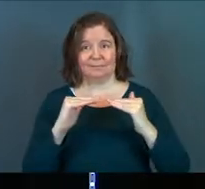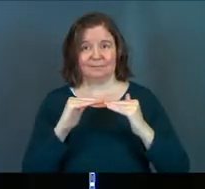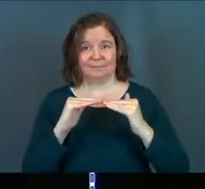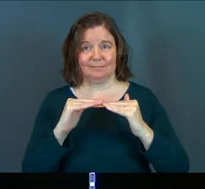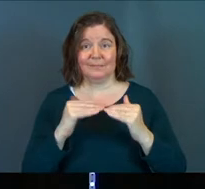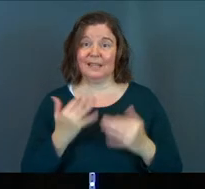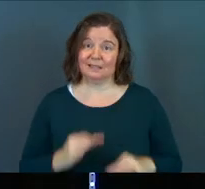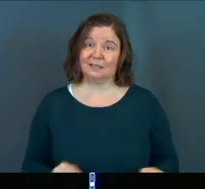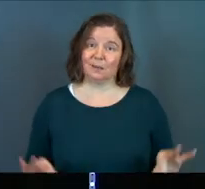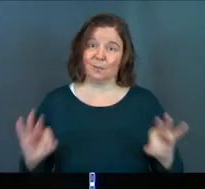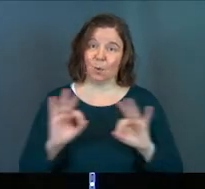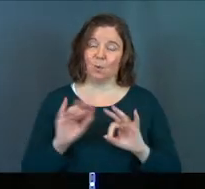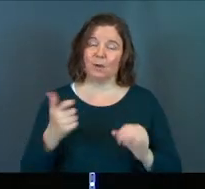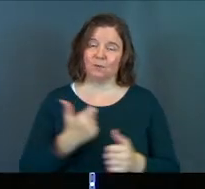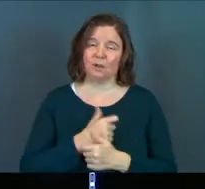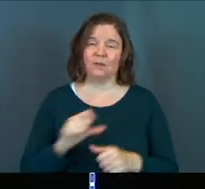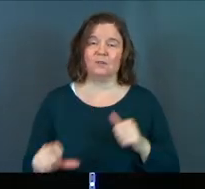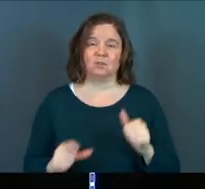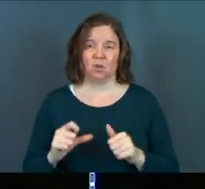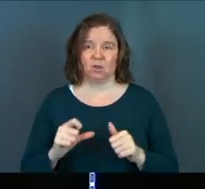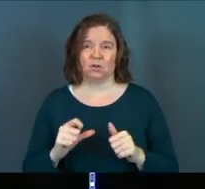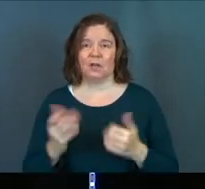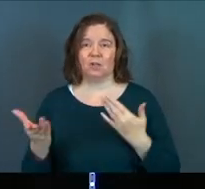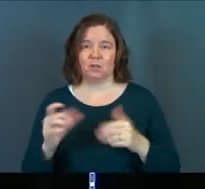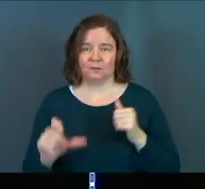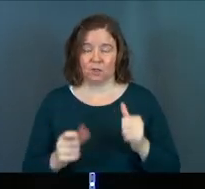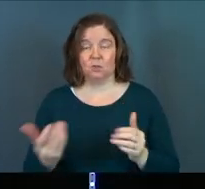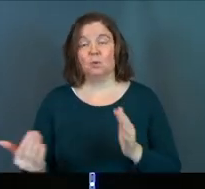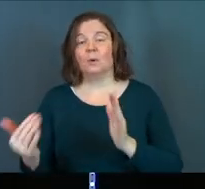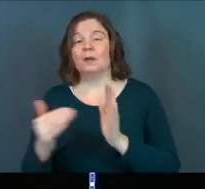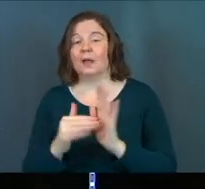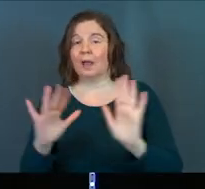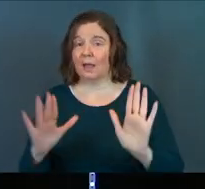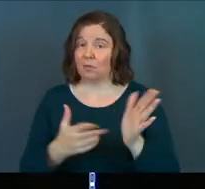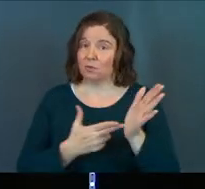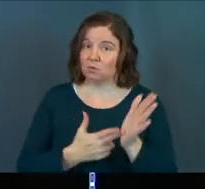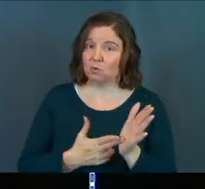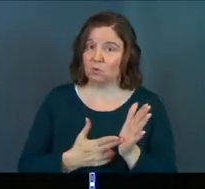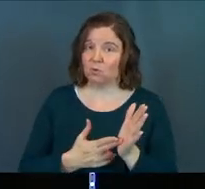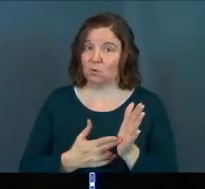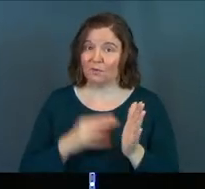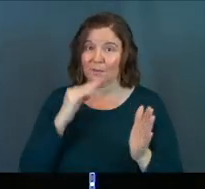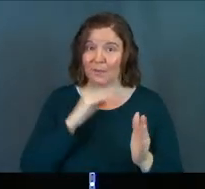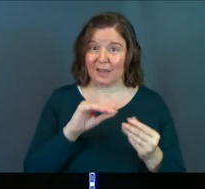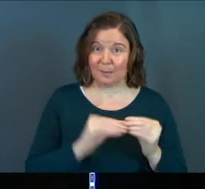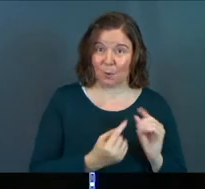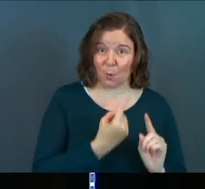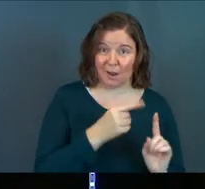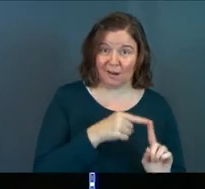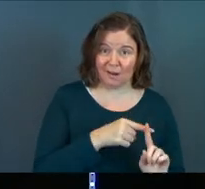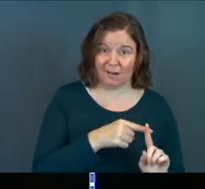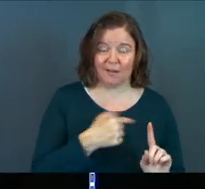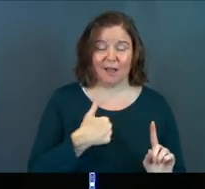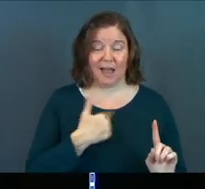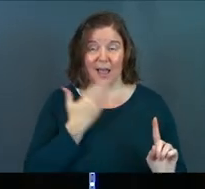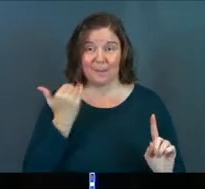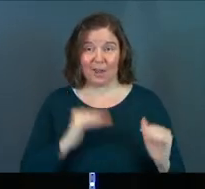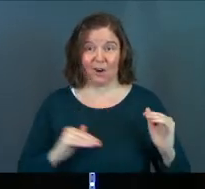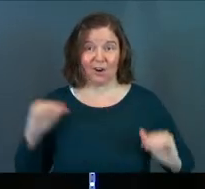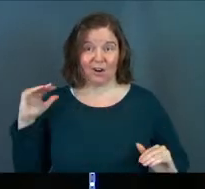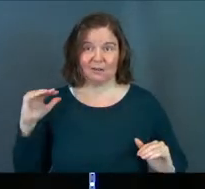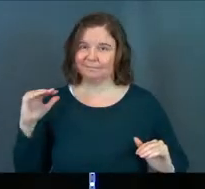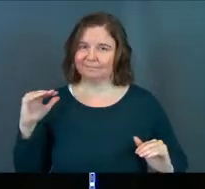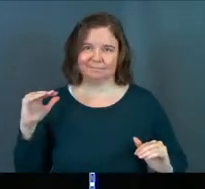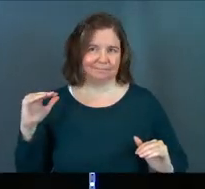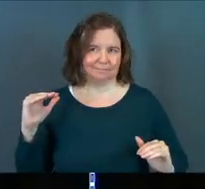It's important. We've got to love each other and serve each other. So again, the truth to combat lie number one, I am better than,